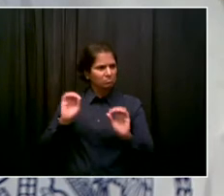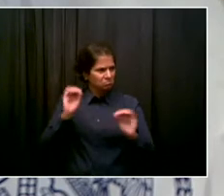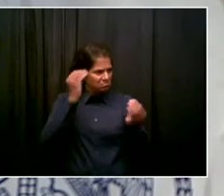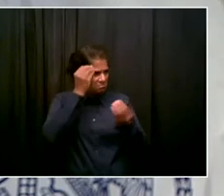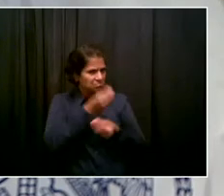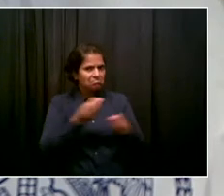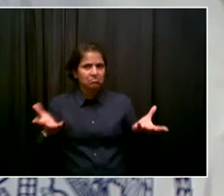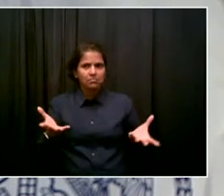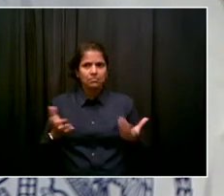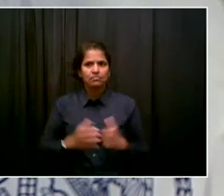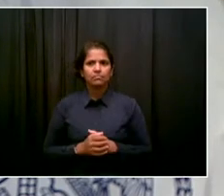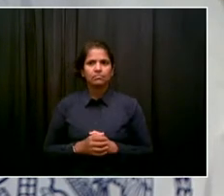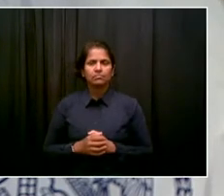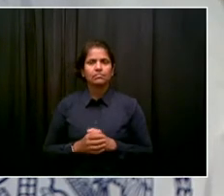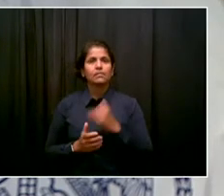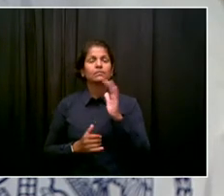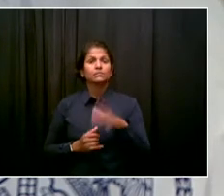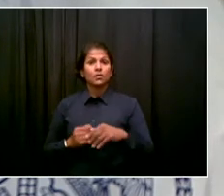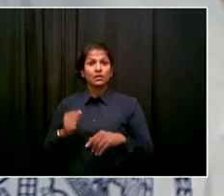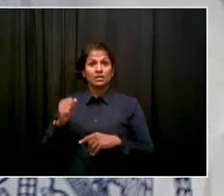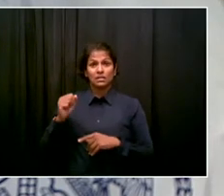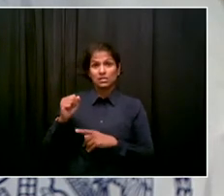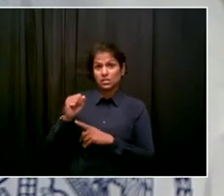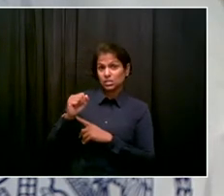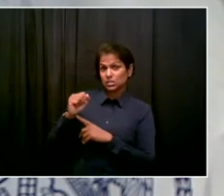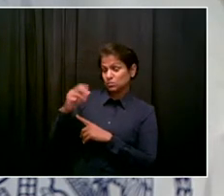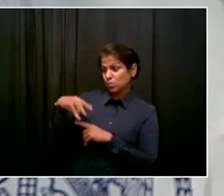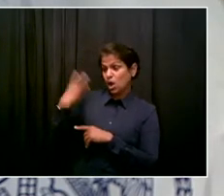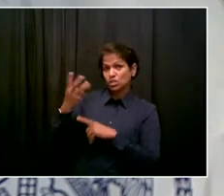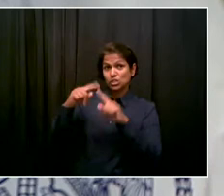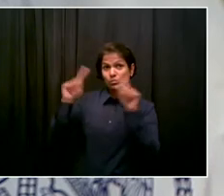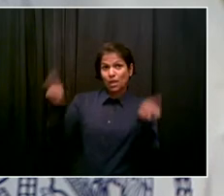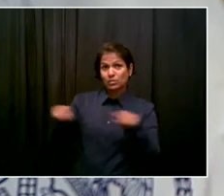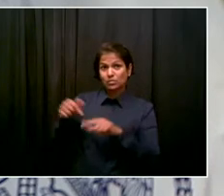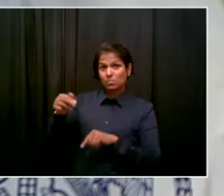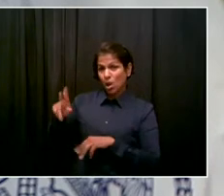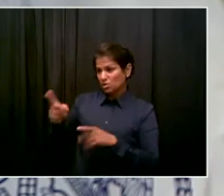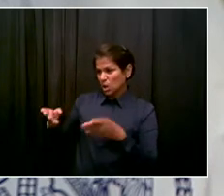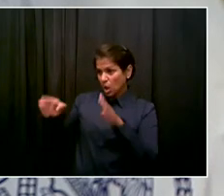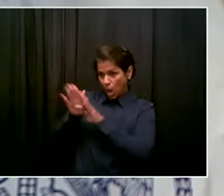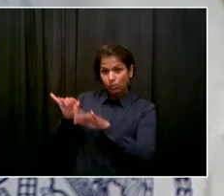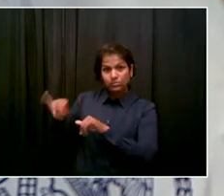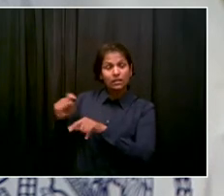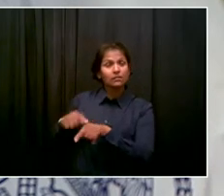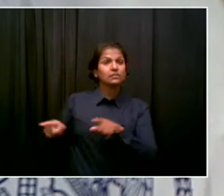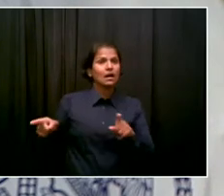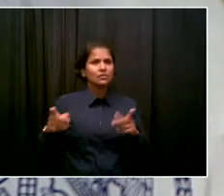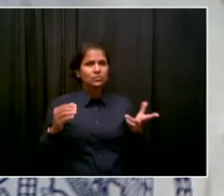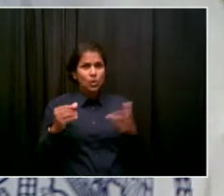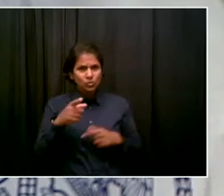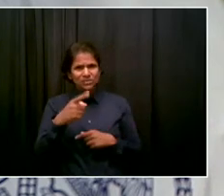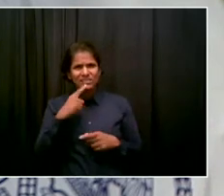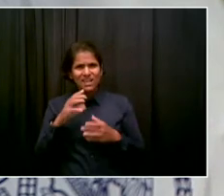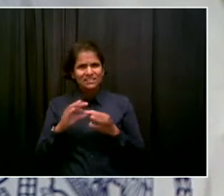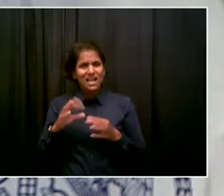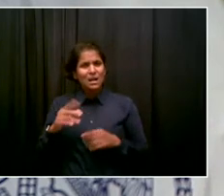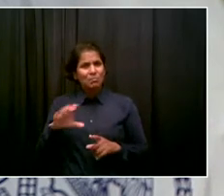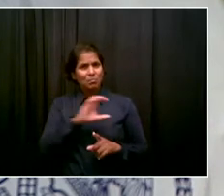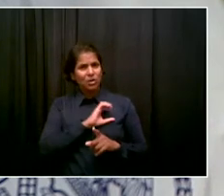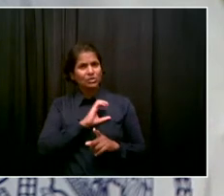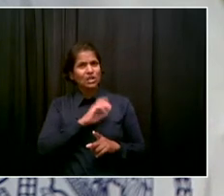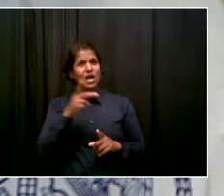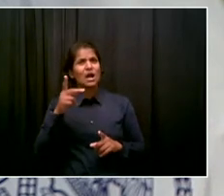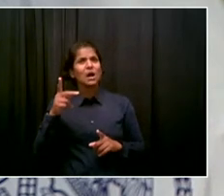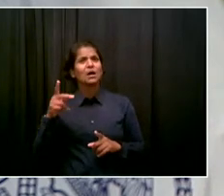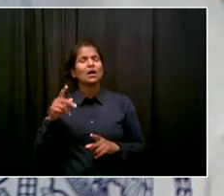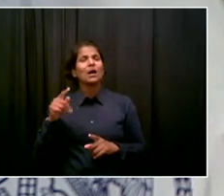should continue this weekend? And did you direct the NYPD to close down Tompkins on Saturday? Or was that a decision they made